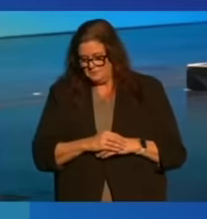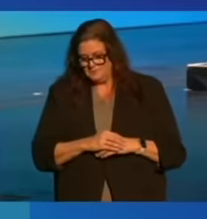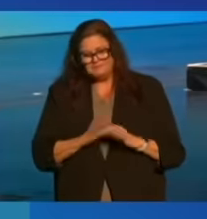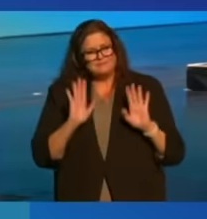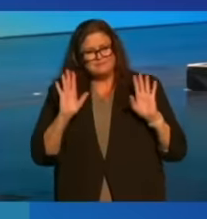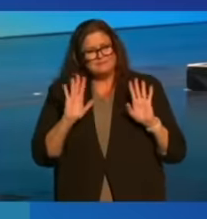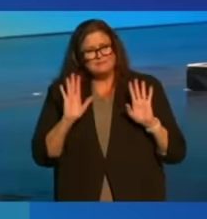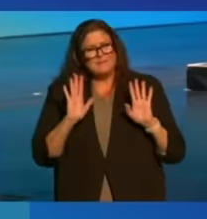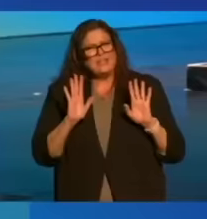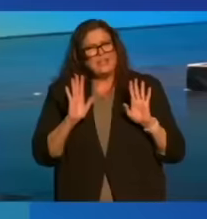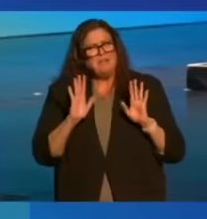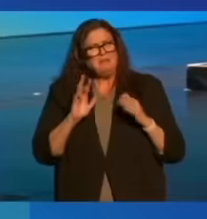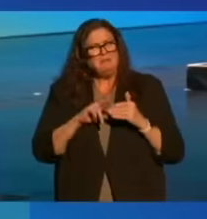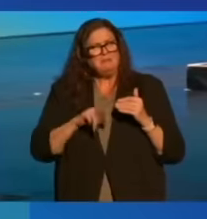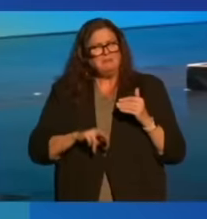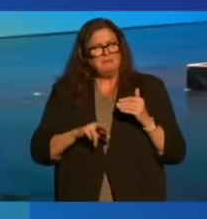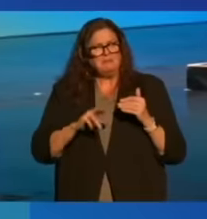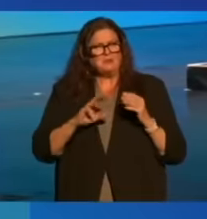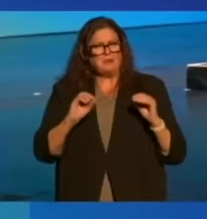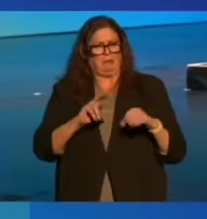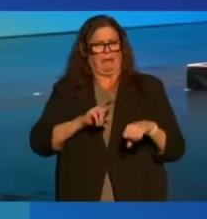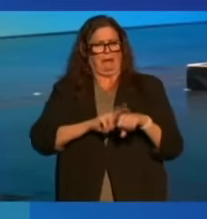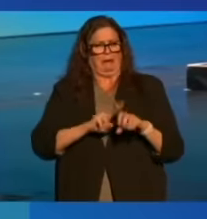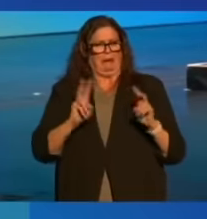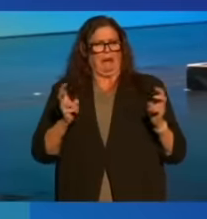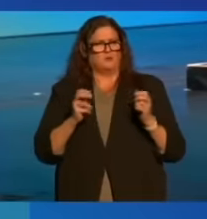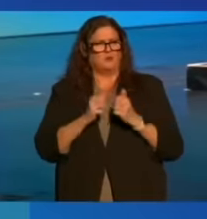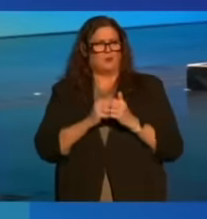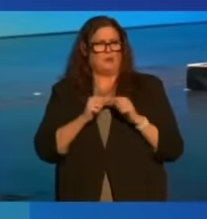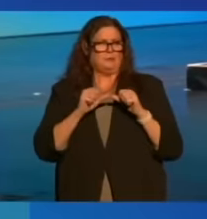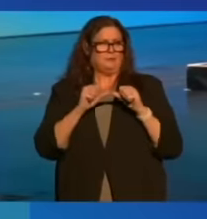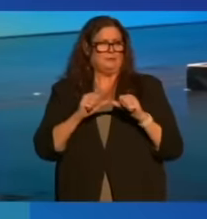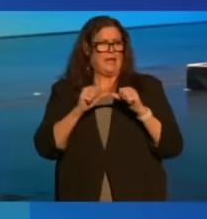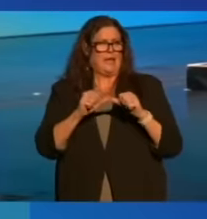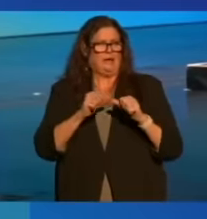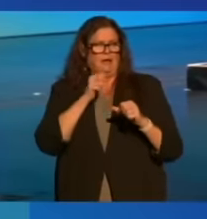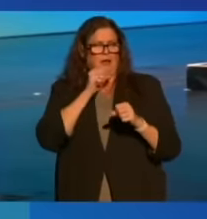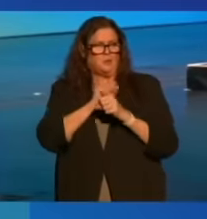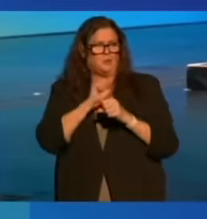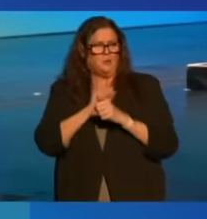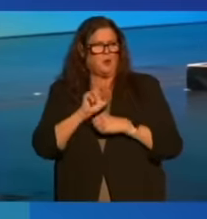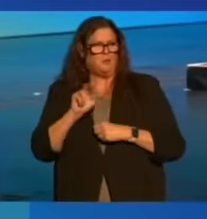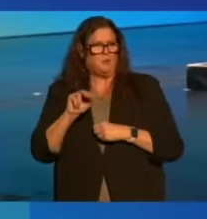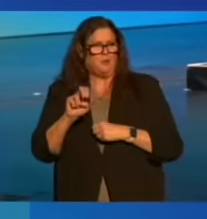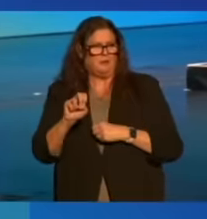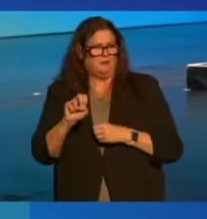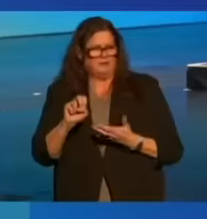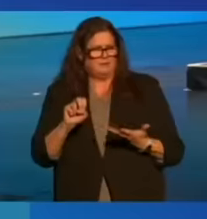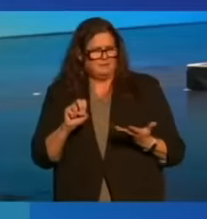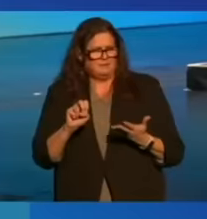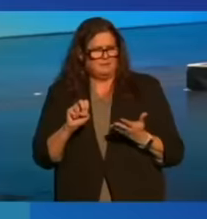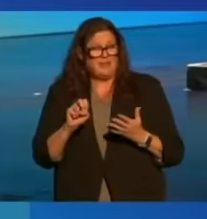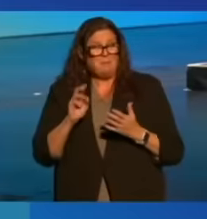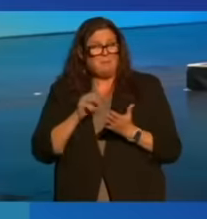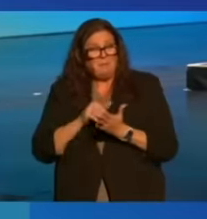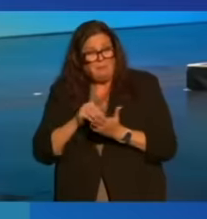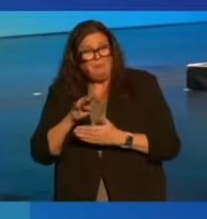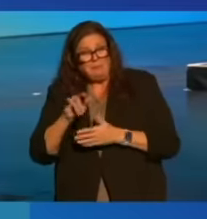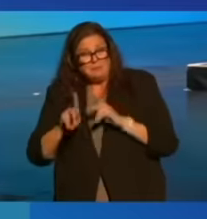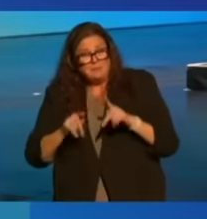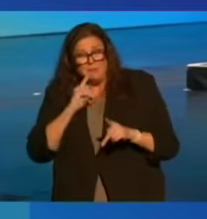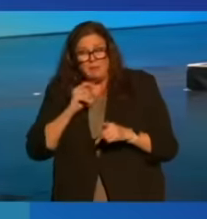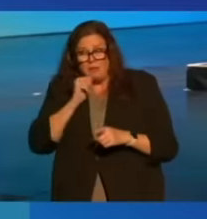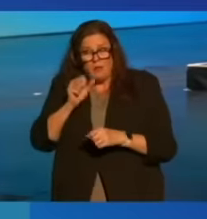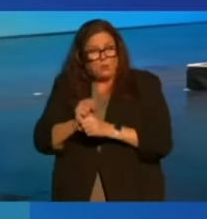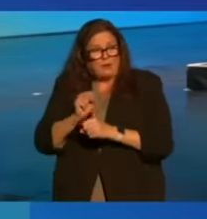But, as it turns out, there's nothing natural about a steady unemployment rate that leaves millions of people out of work,